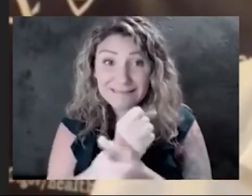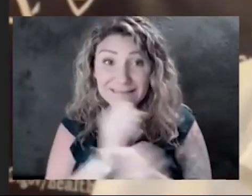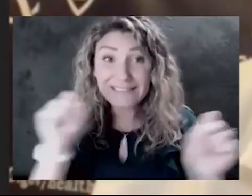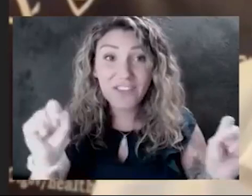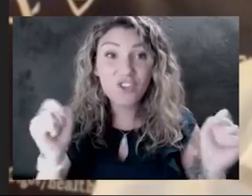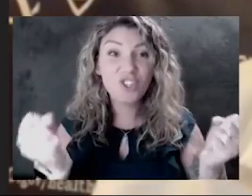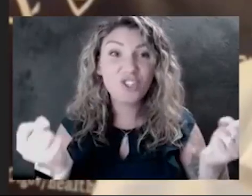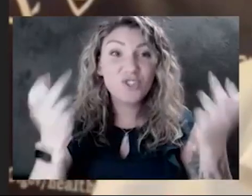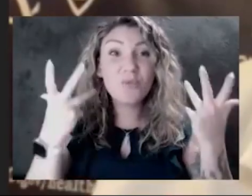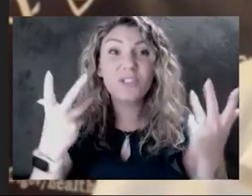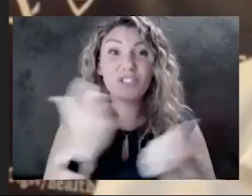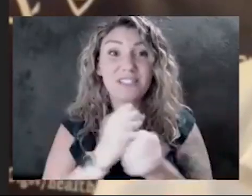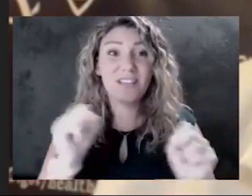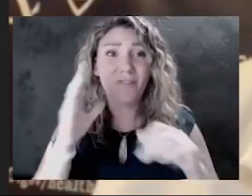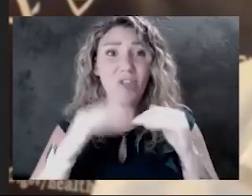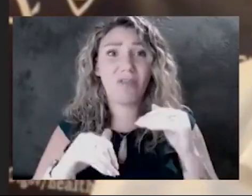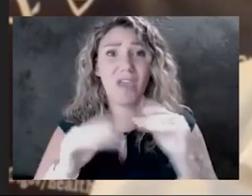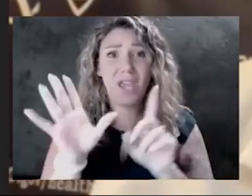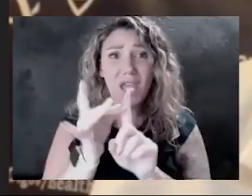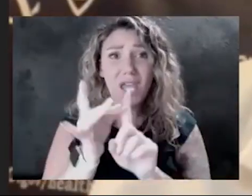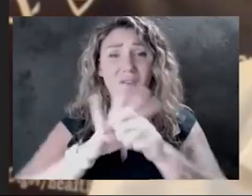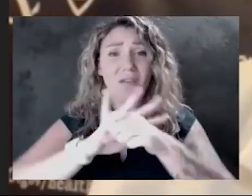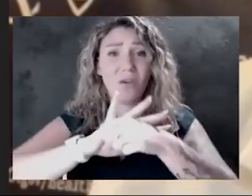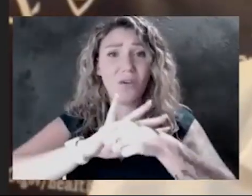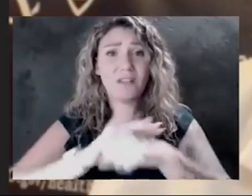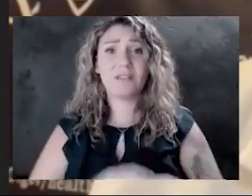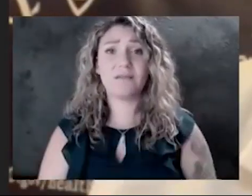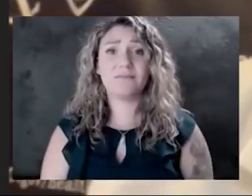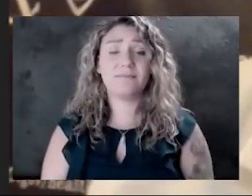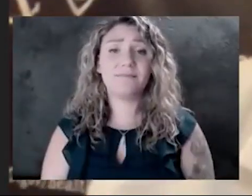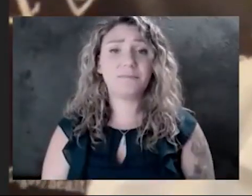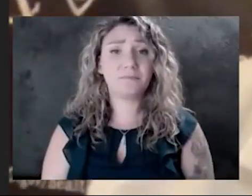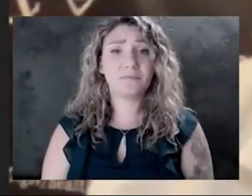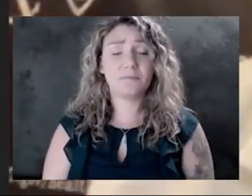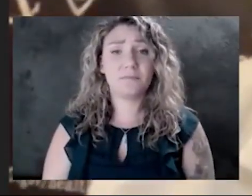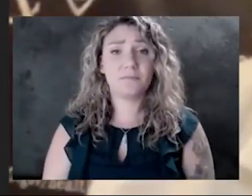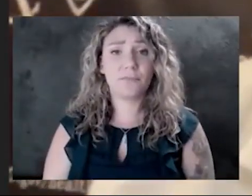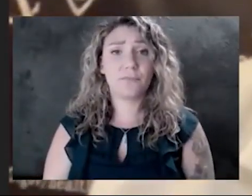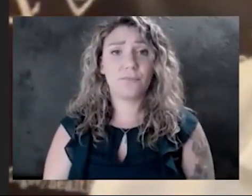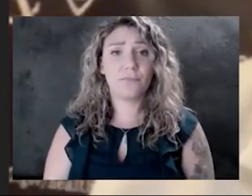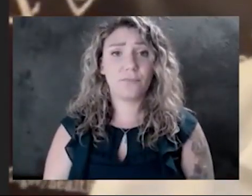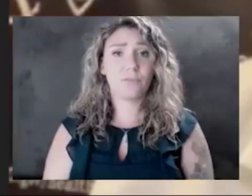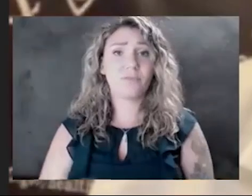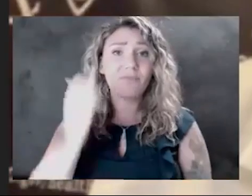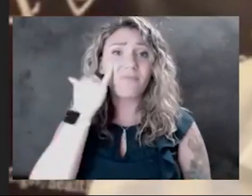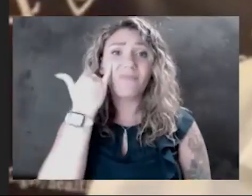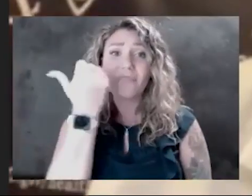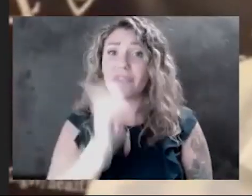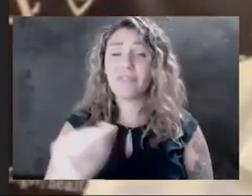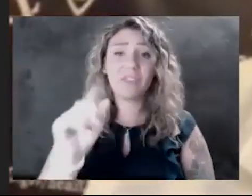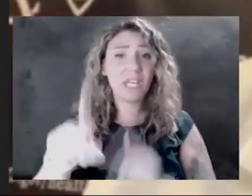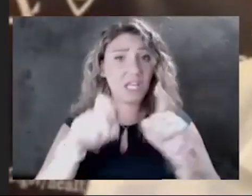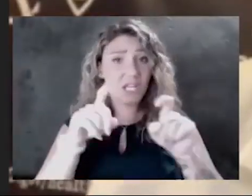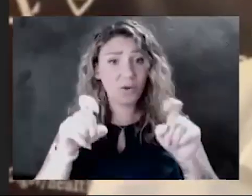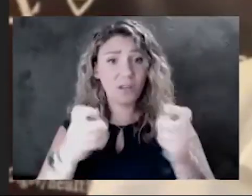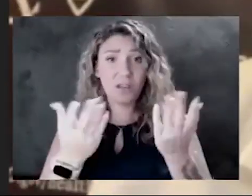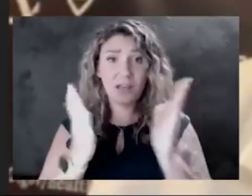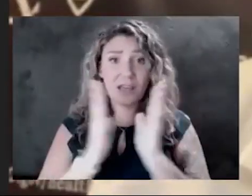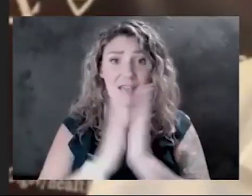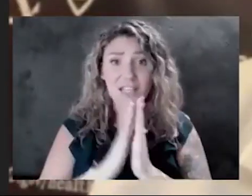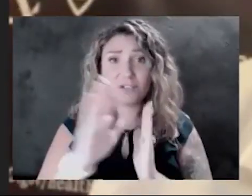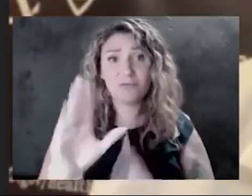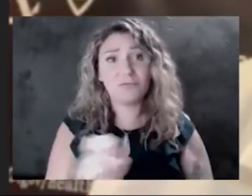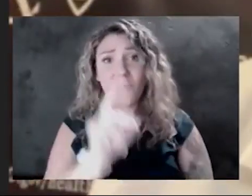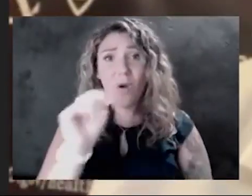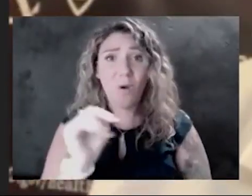safer than getting this disease. And in fact, if you've got any questions, ask your own doctor